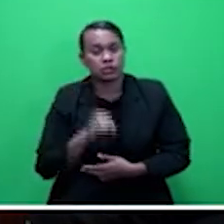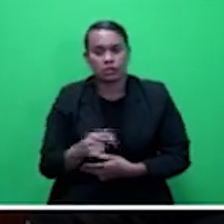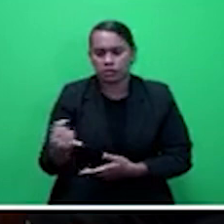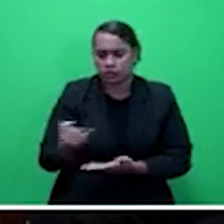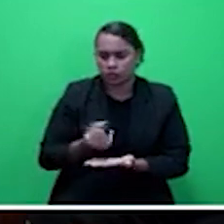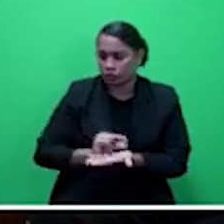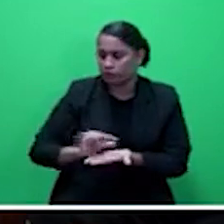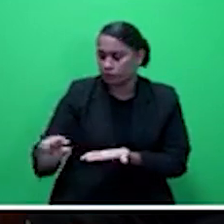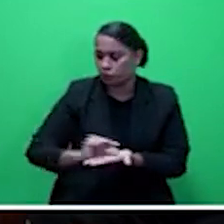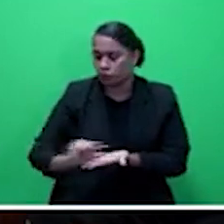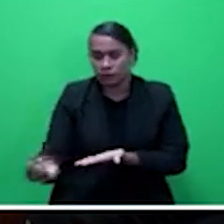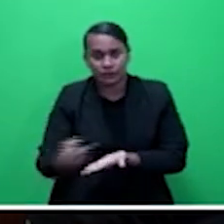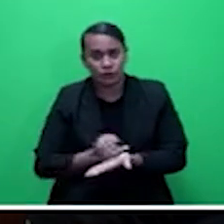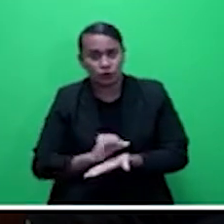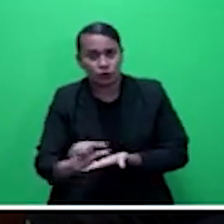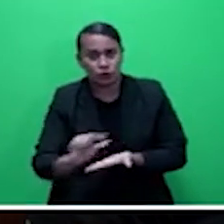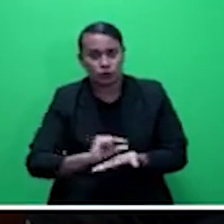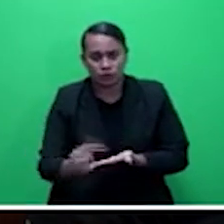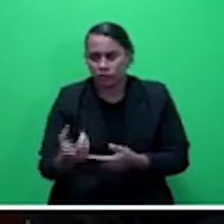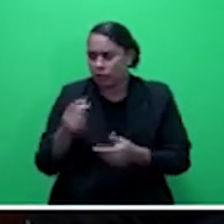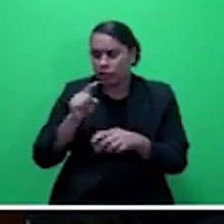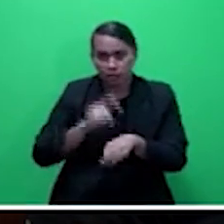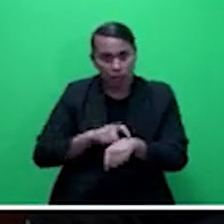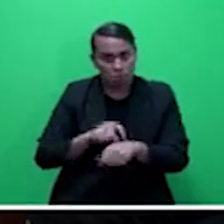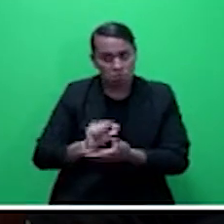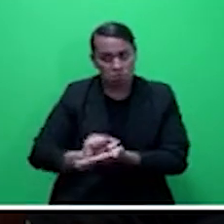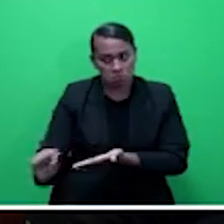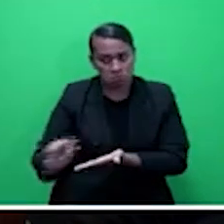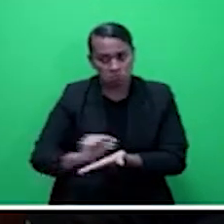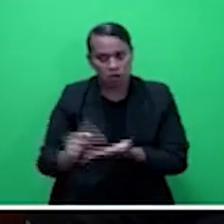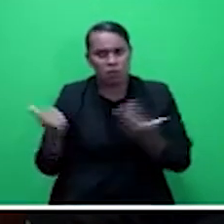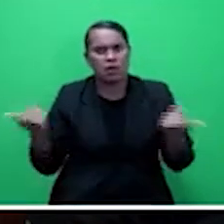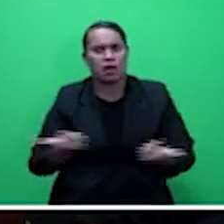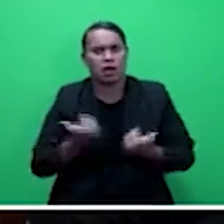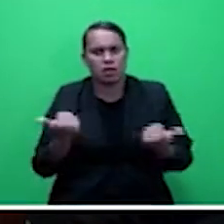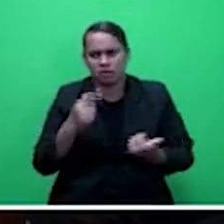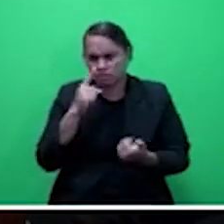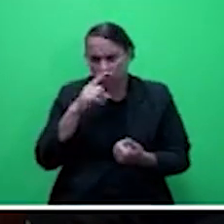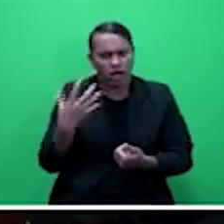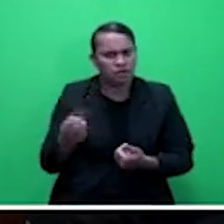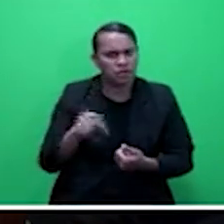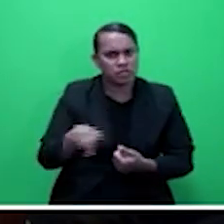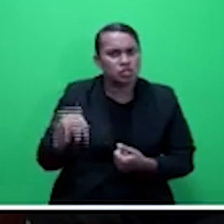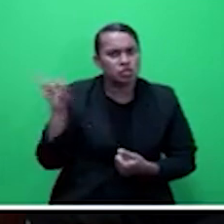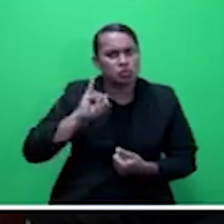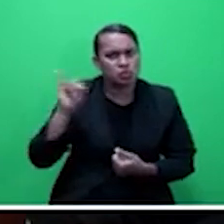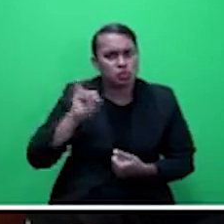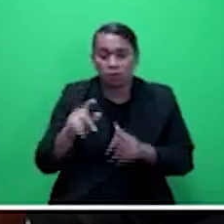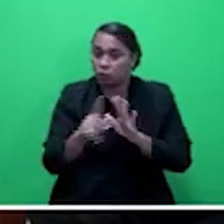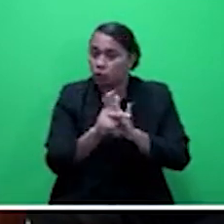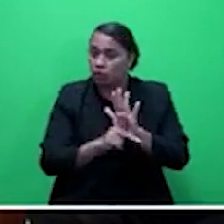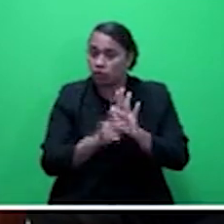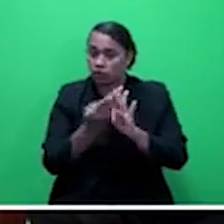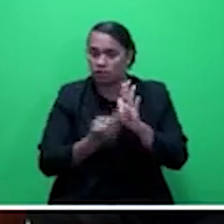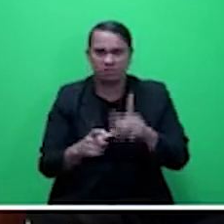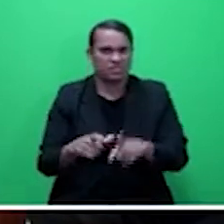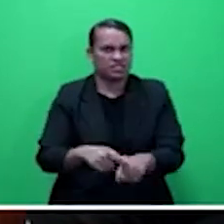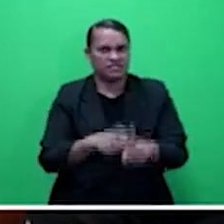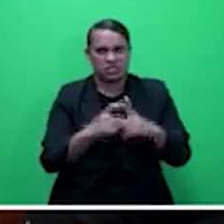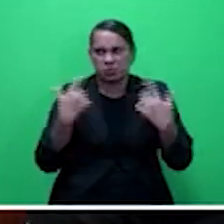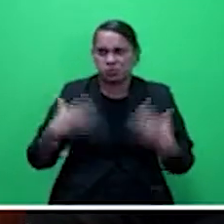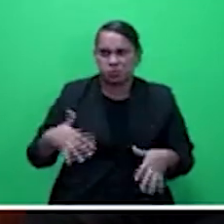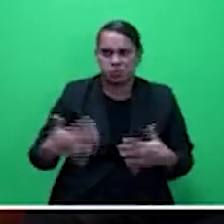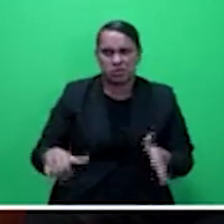there are many people who hold insurance policies, Mr Speaker, who are having a lot of difficulty. And I know insurance companies are providing